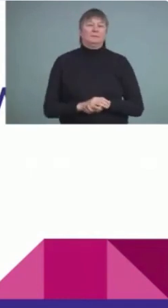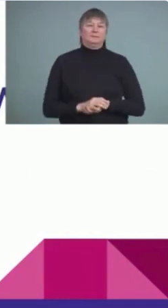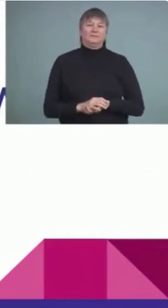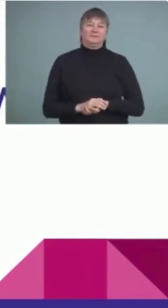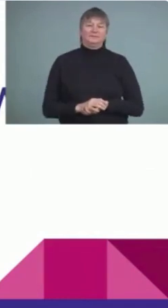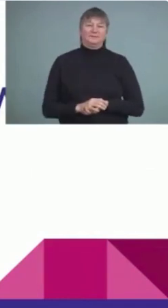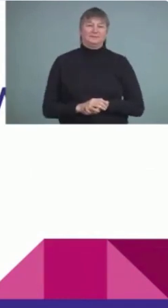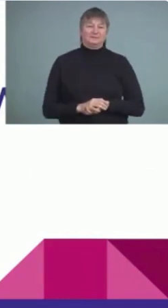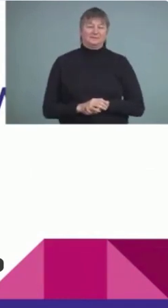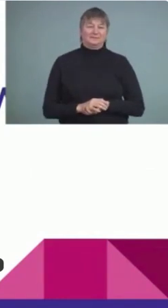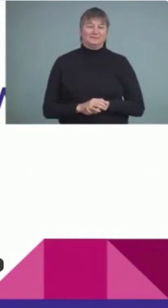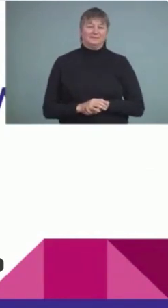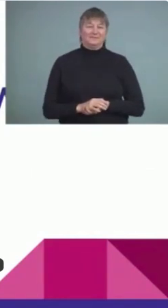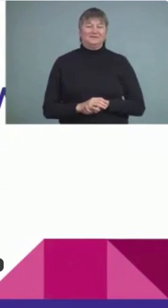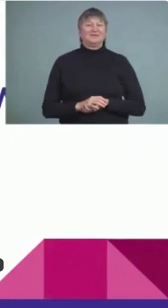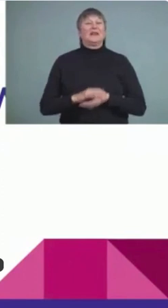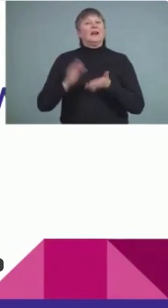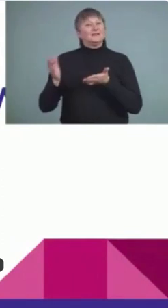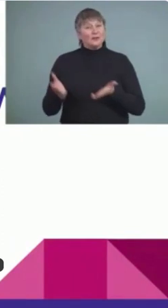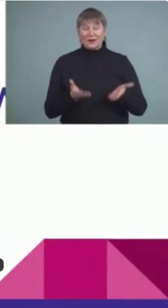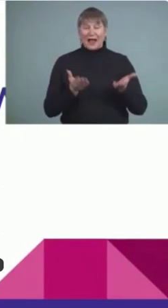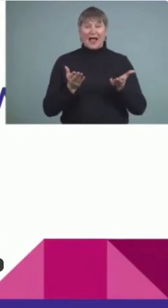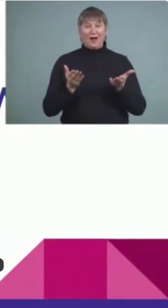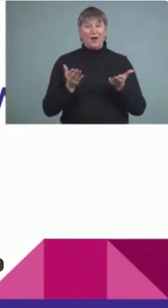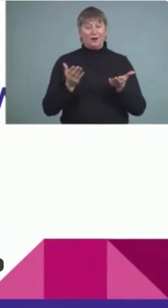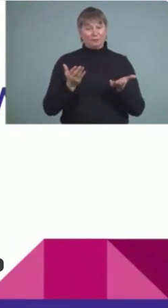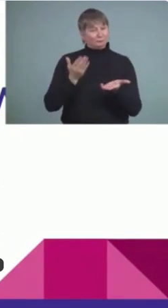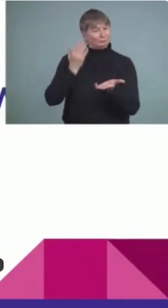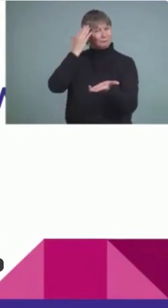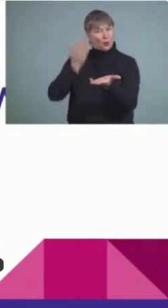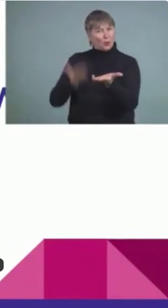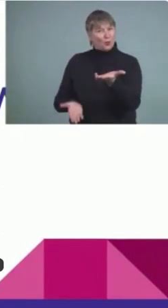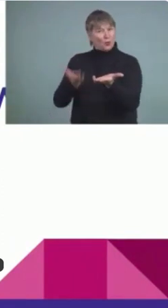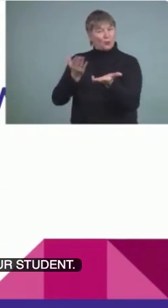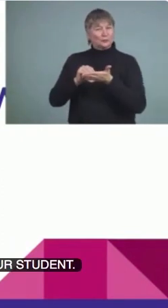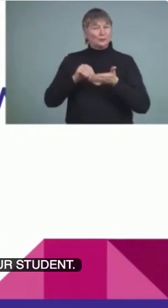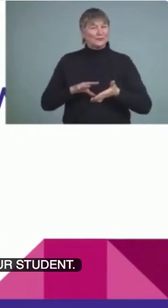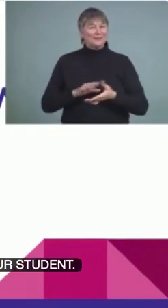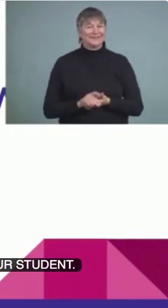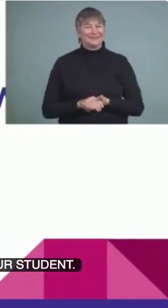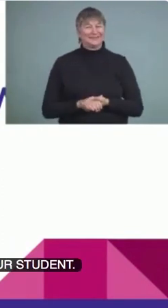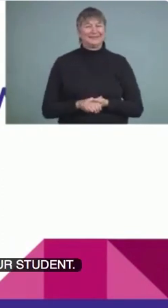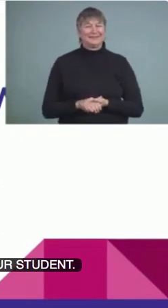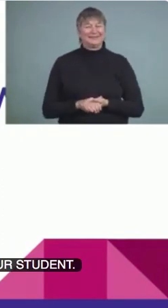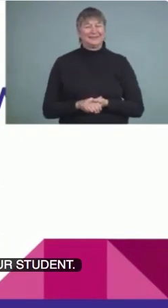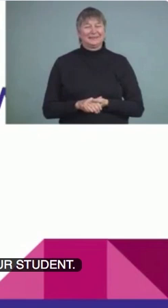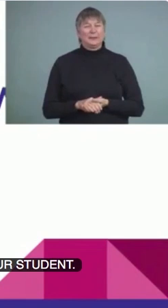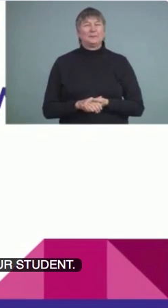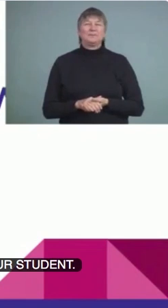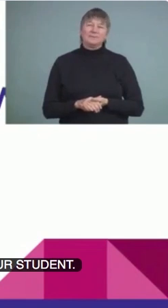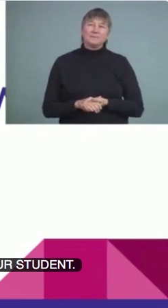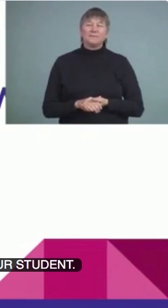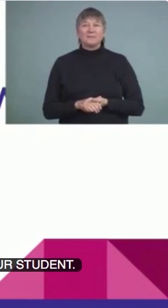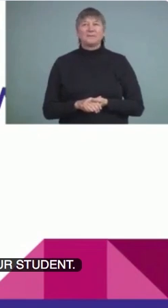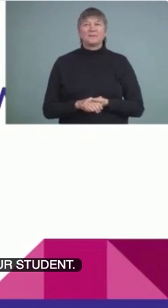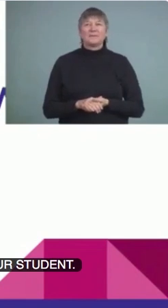So that's our segue into getting to know your student. So we just found this to be a very important